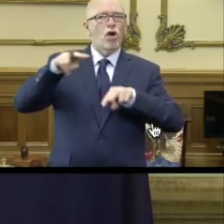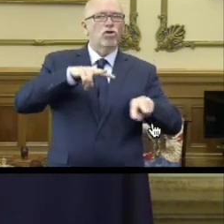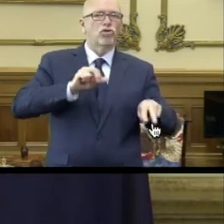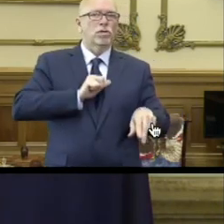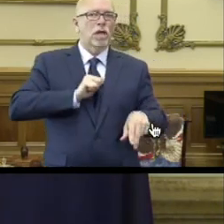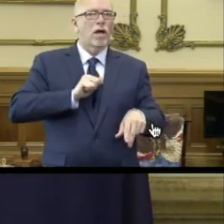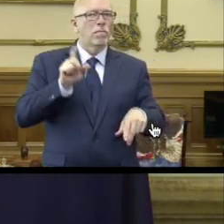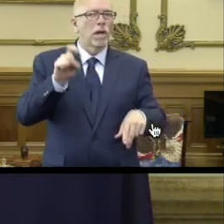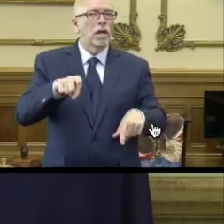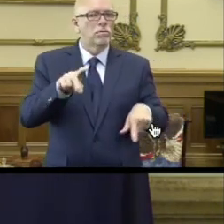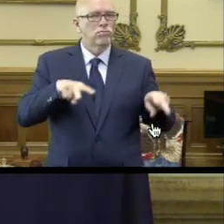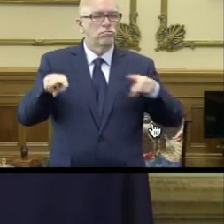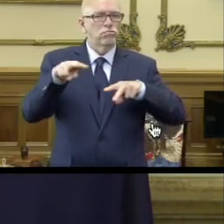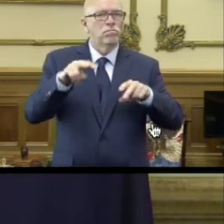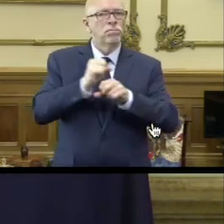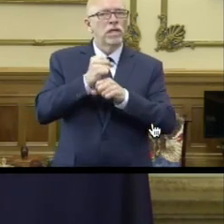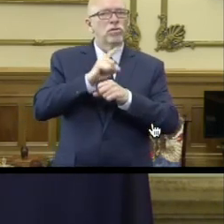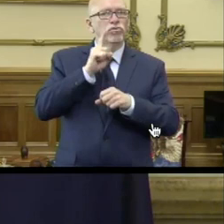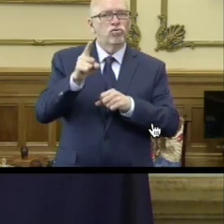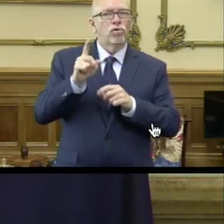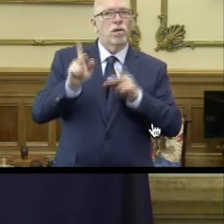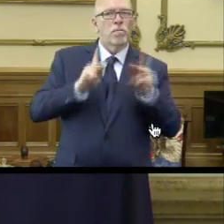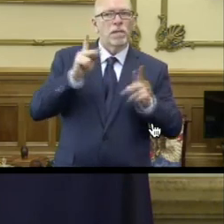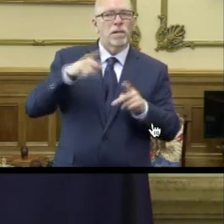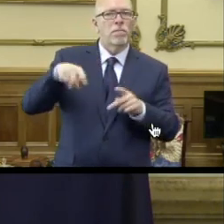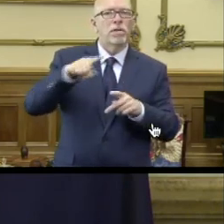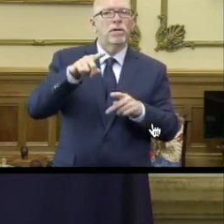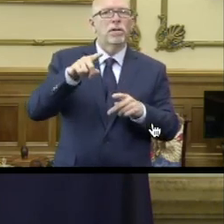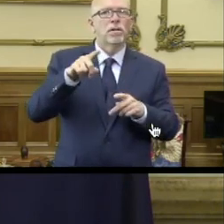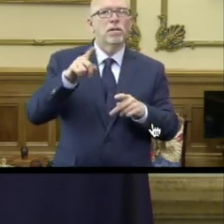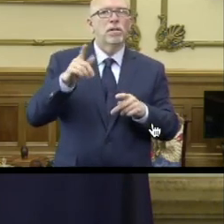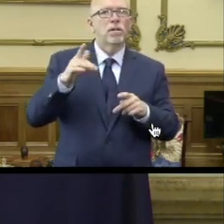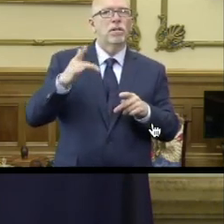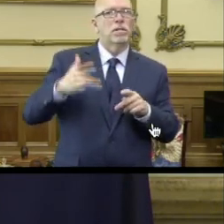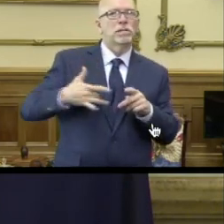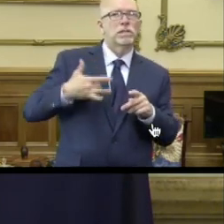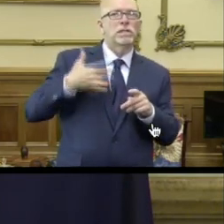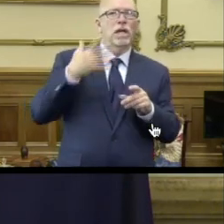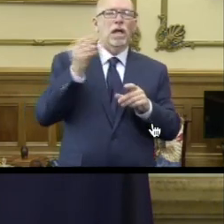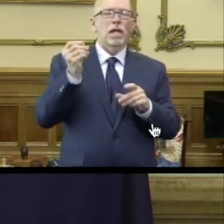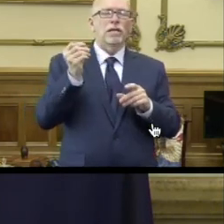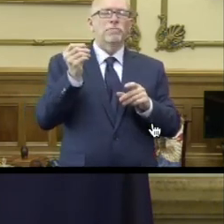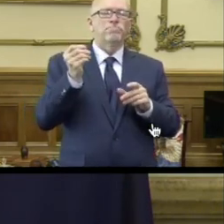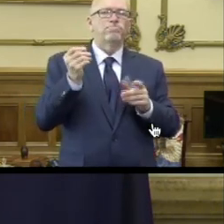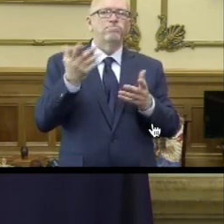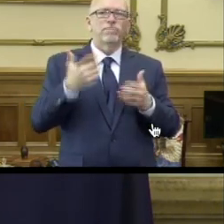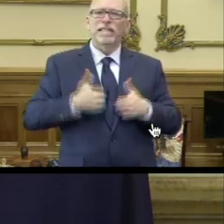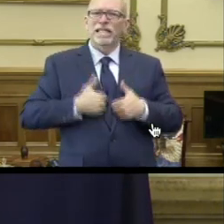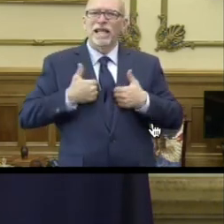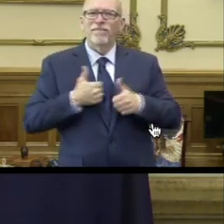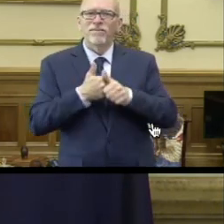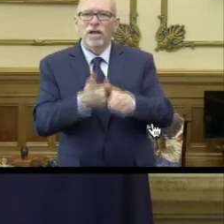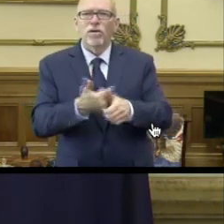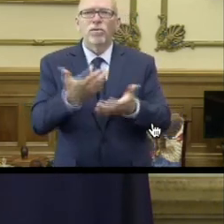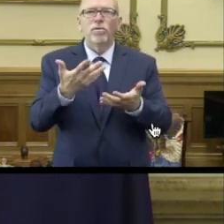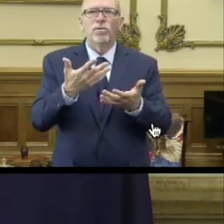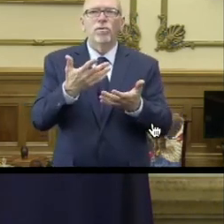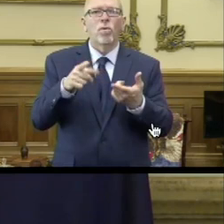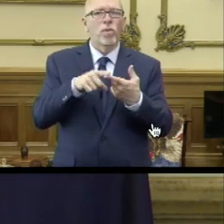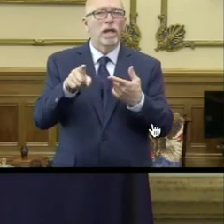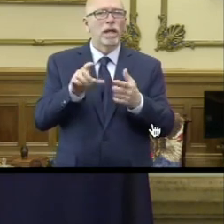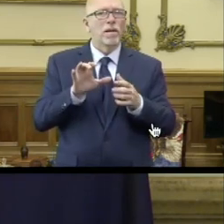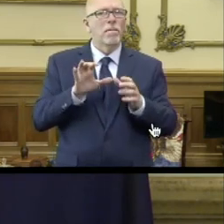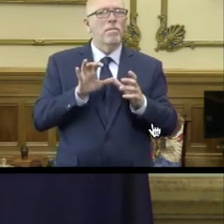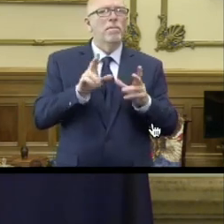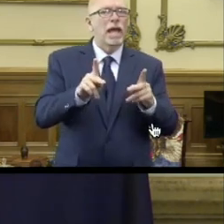and making sure that folks are not just sensing that, but living it. And when they go back